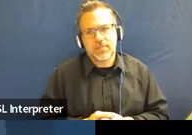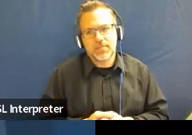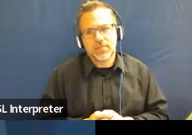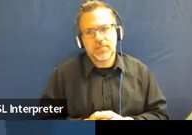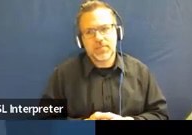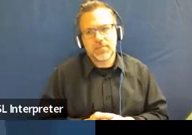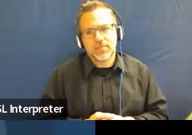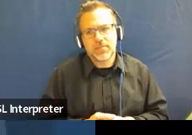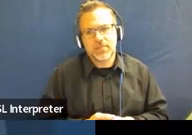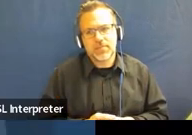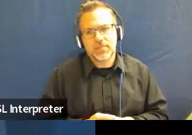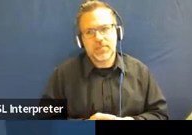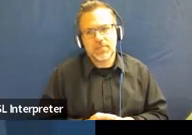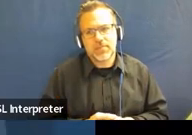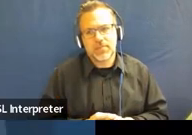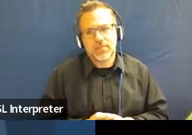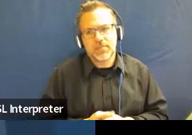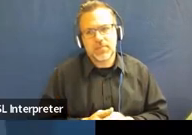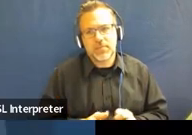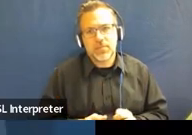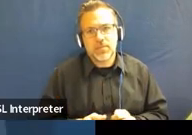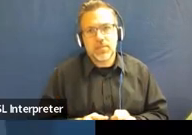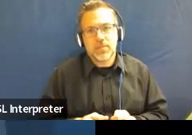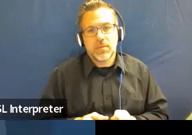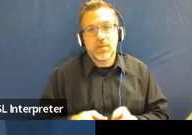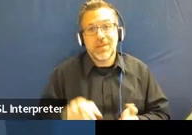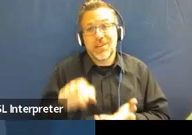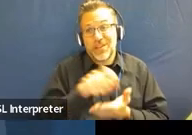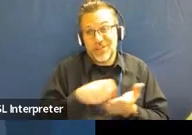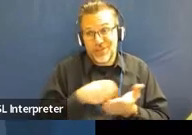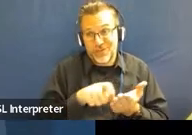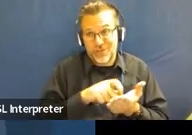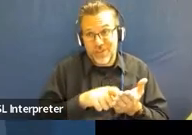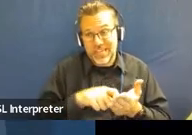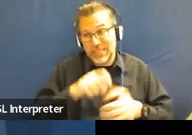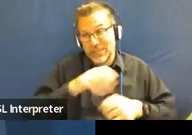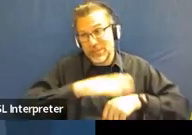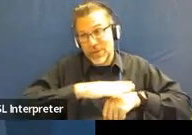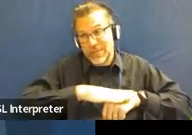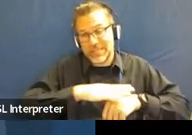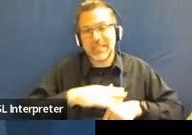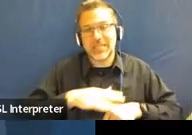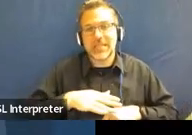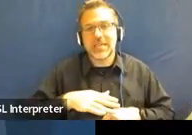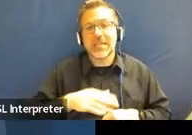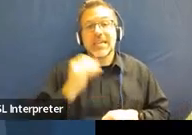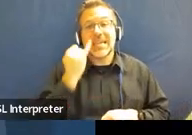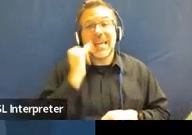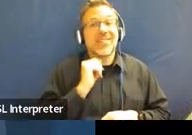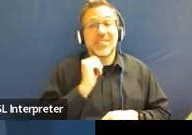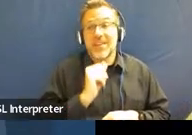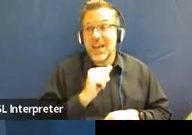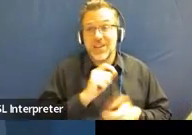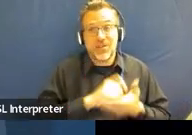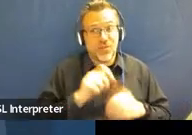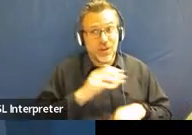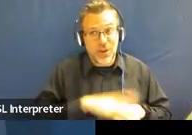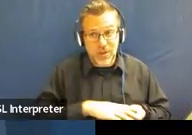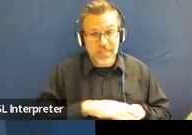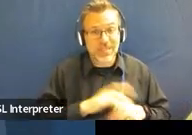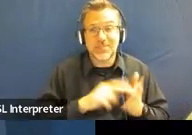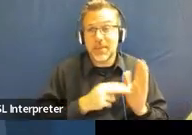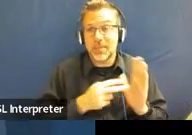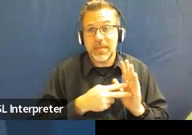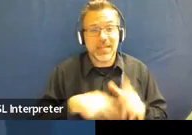That written notice piece. You'll hear us say that a lot. You know, we talked about abbreviated day. If it's not in the written notice, it didn't happen. It's the same thing